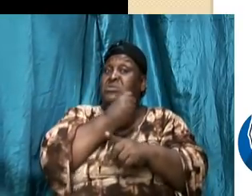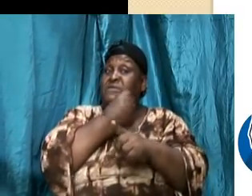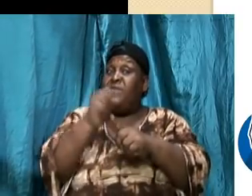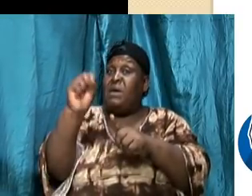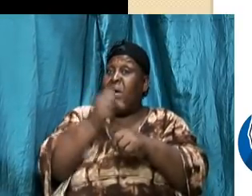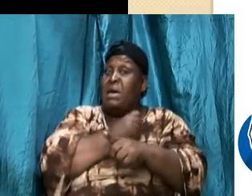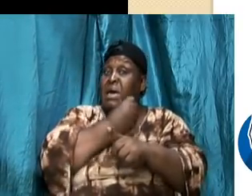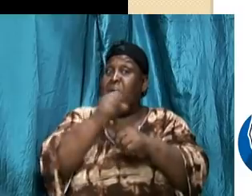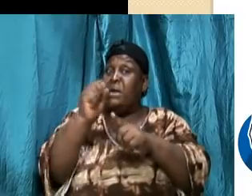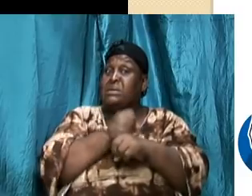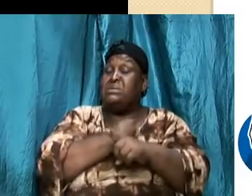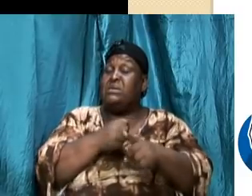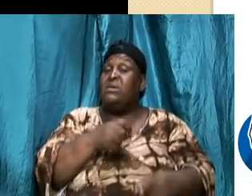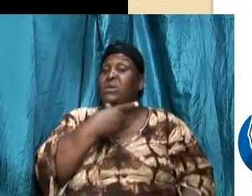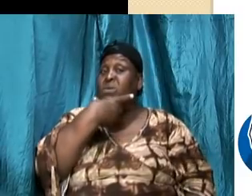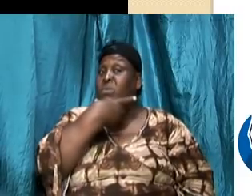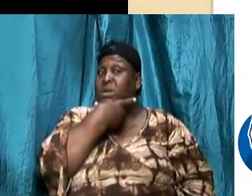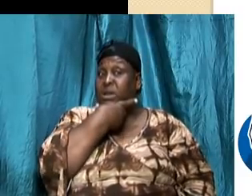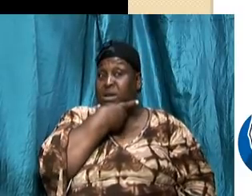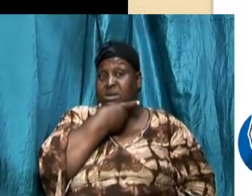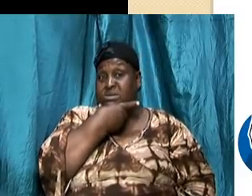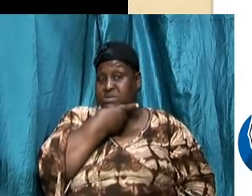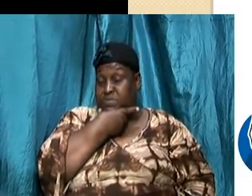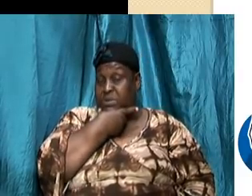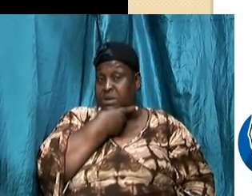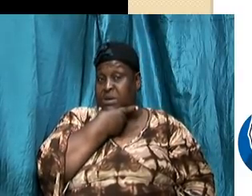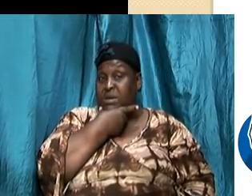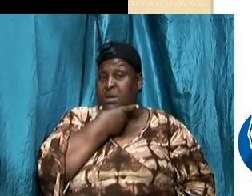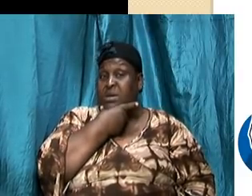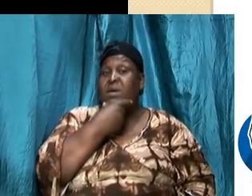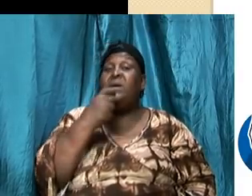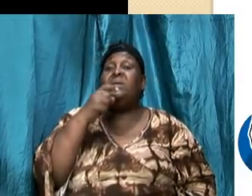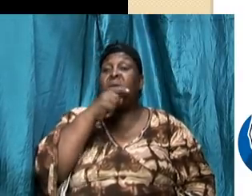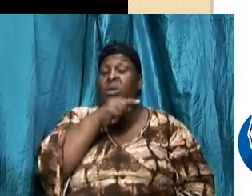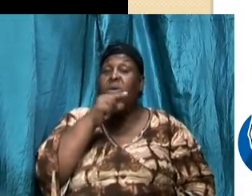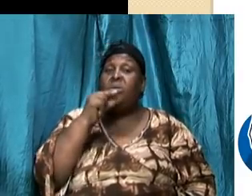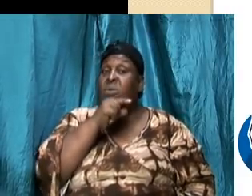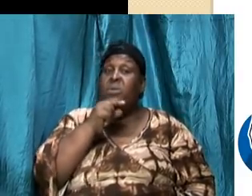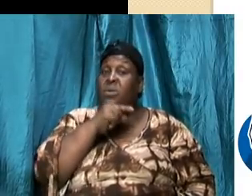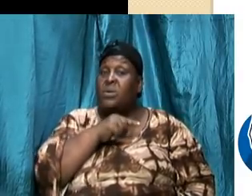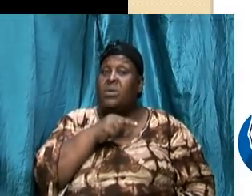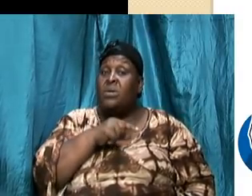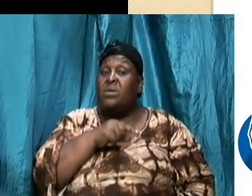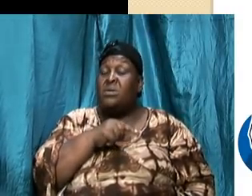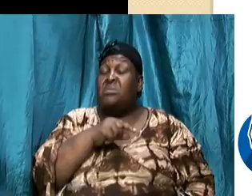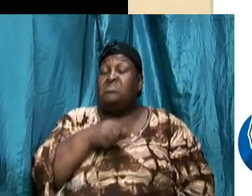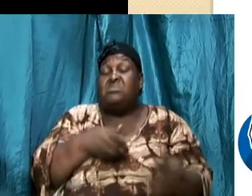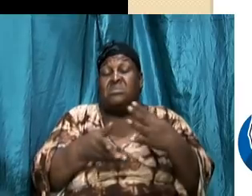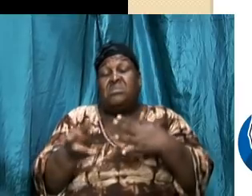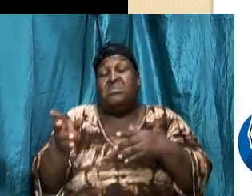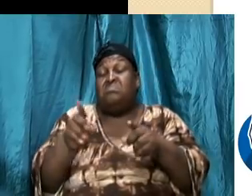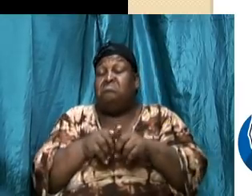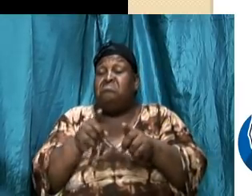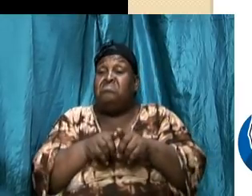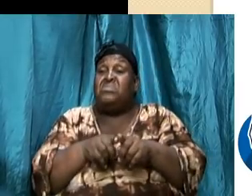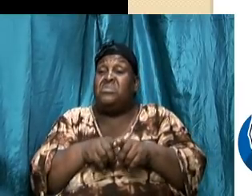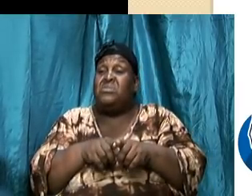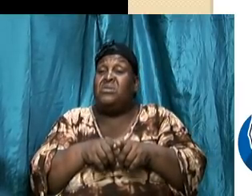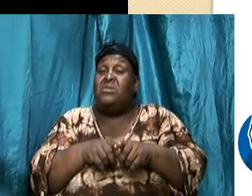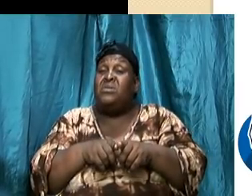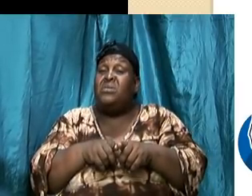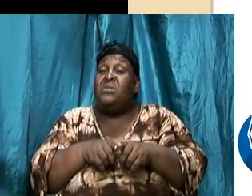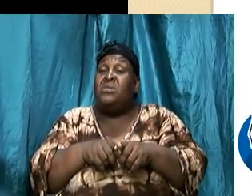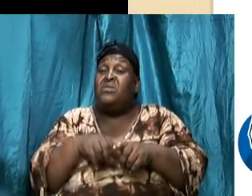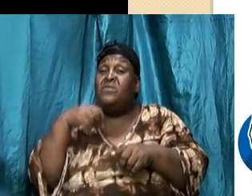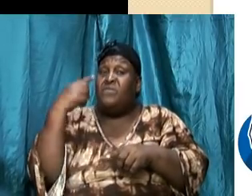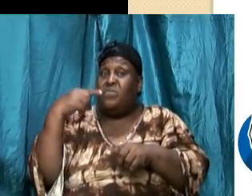just normal heterosexual man and woman but they were like perverts do you know that there are folks who are safe